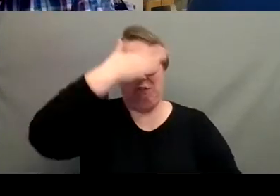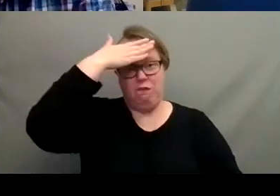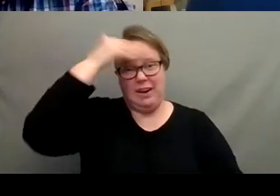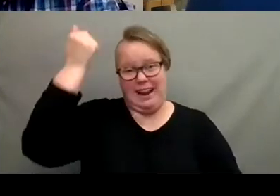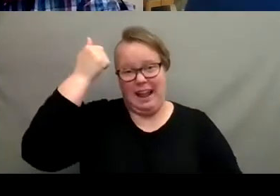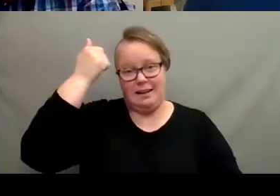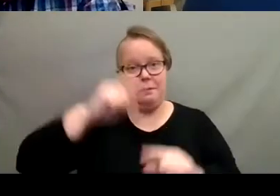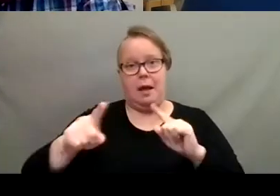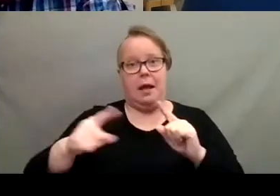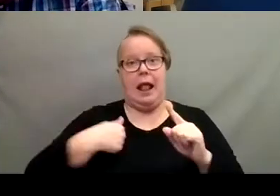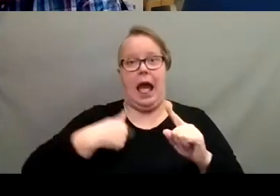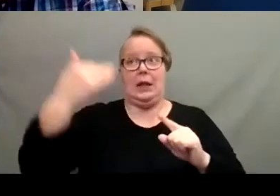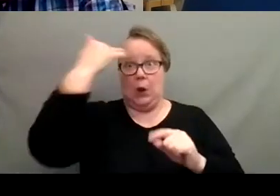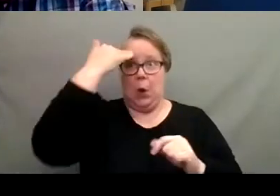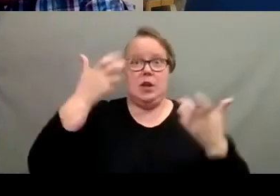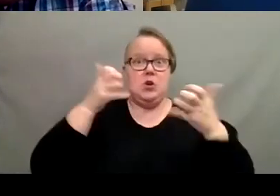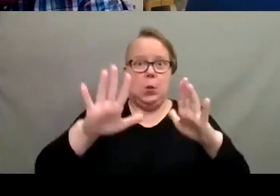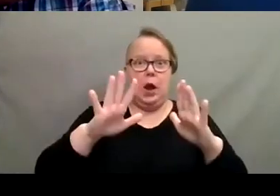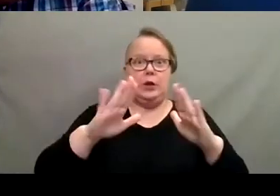know I don't want to over water.